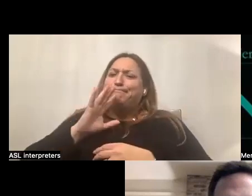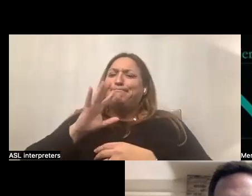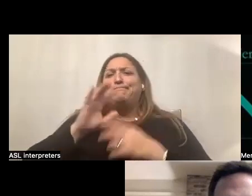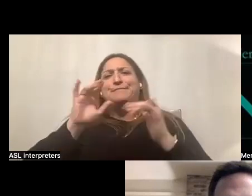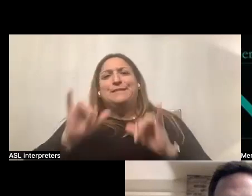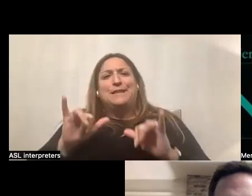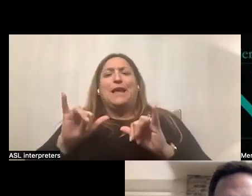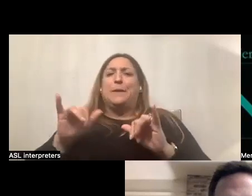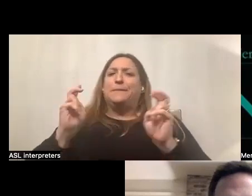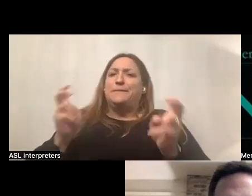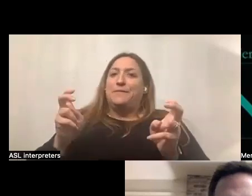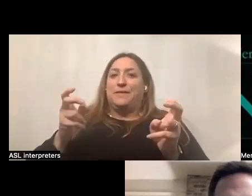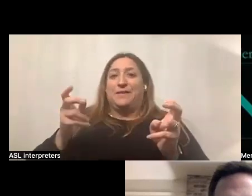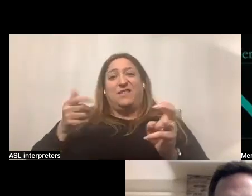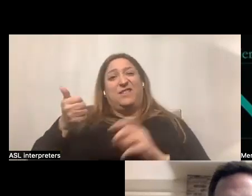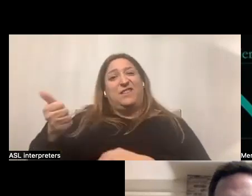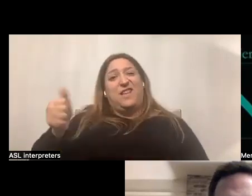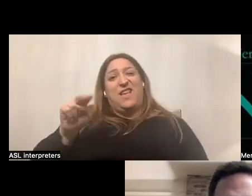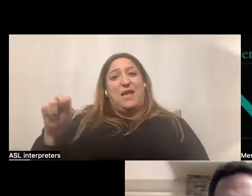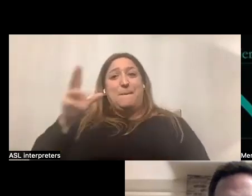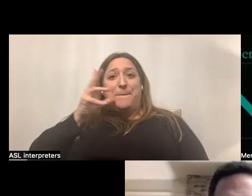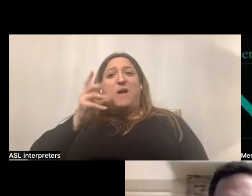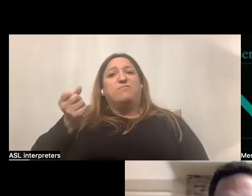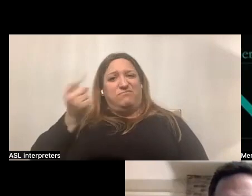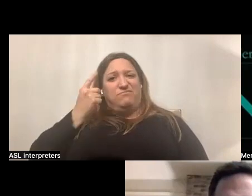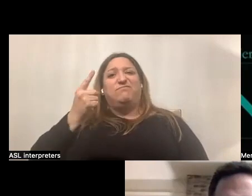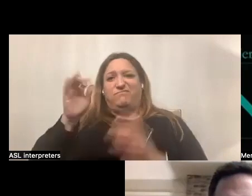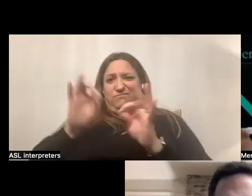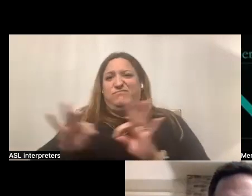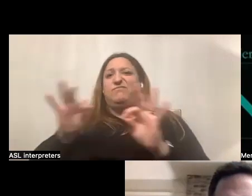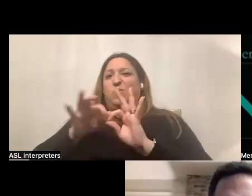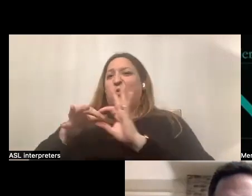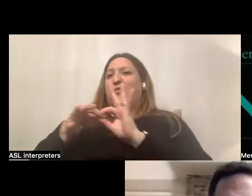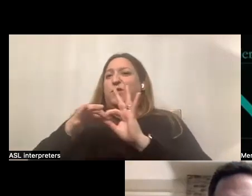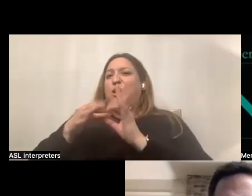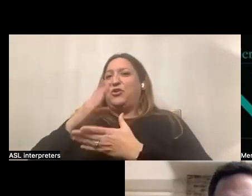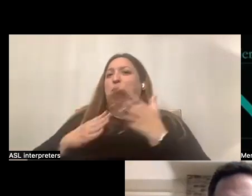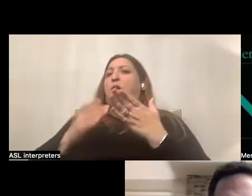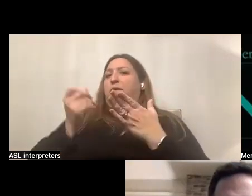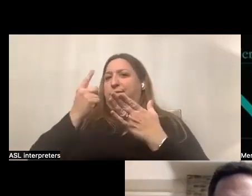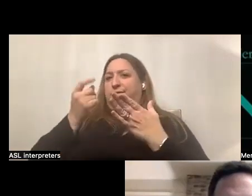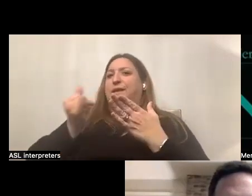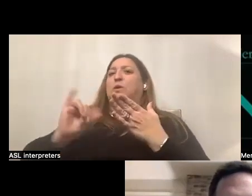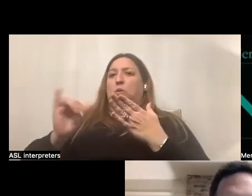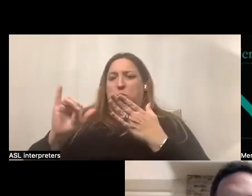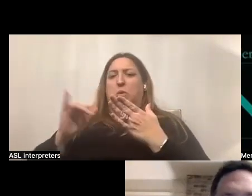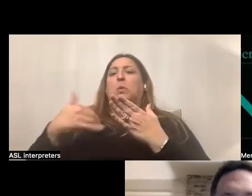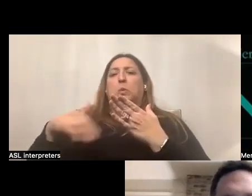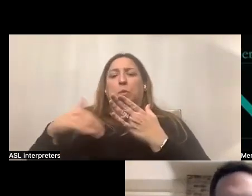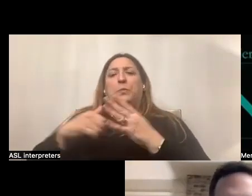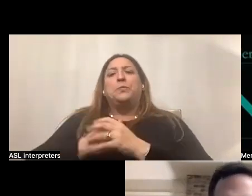her because as a mom, she understands the importance of the relationship piece, um, as well. And I think that that's kind of really